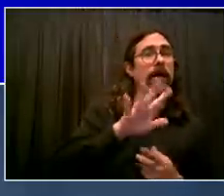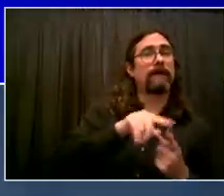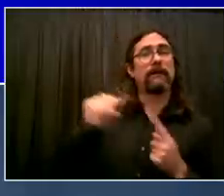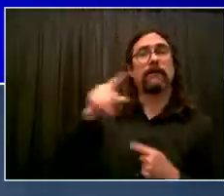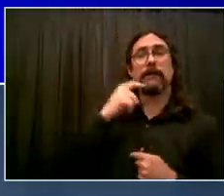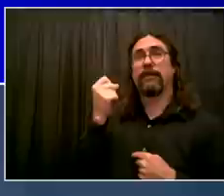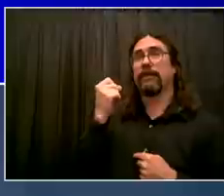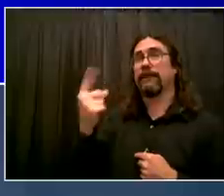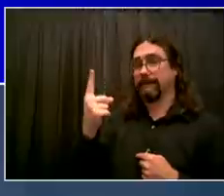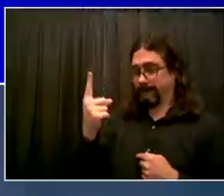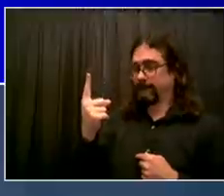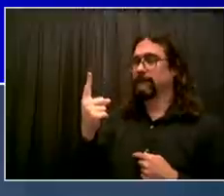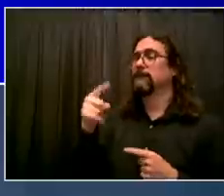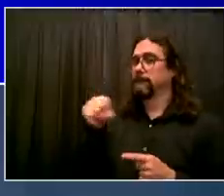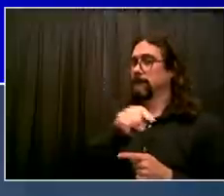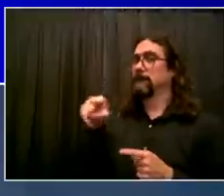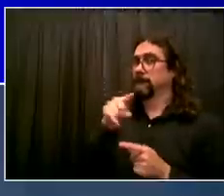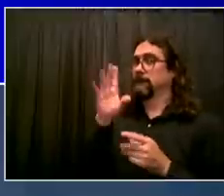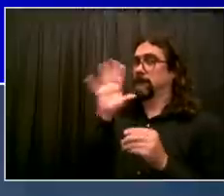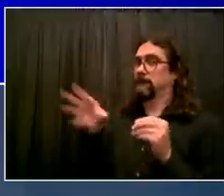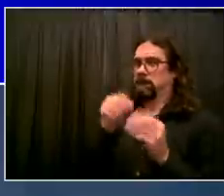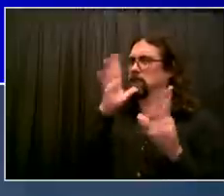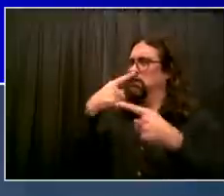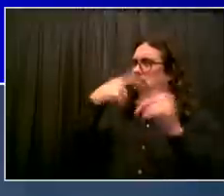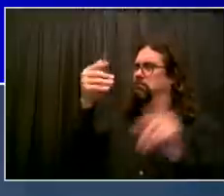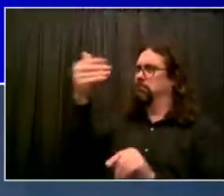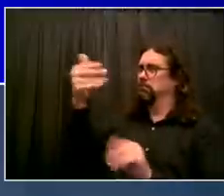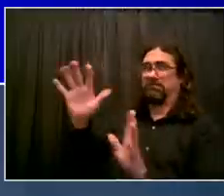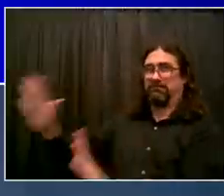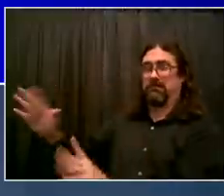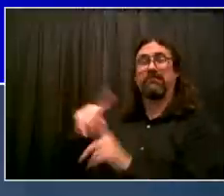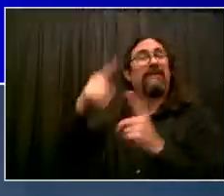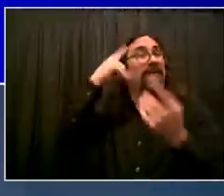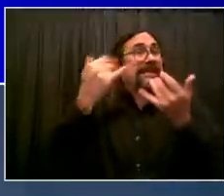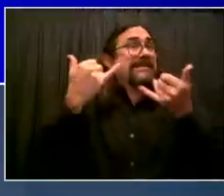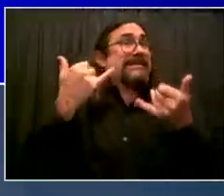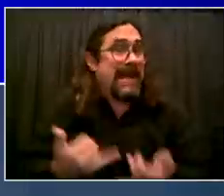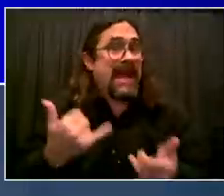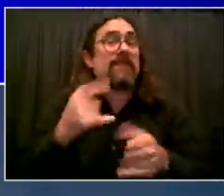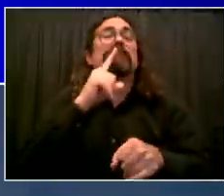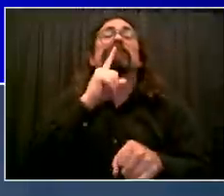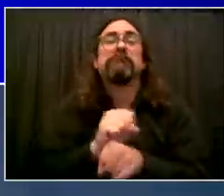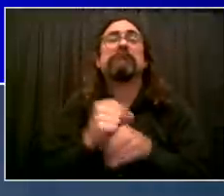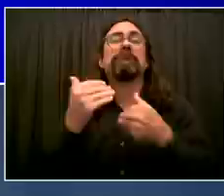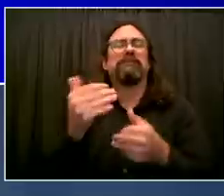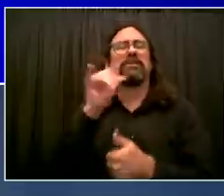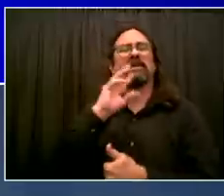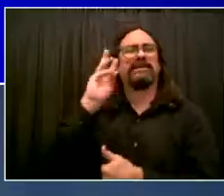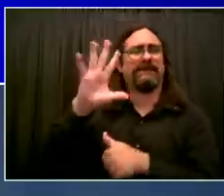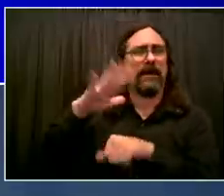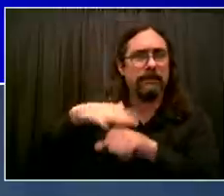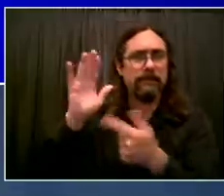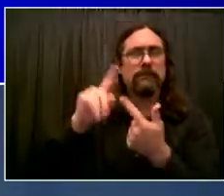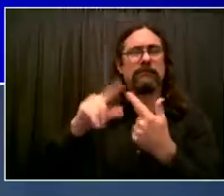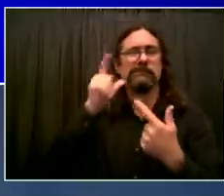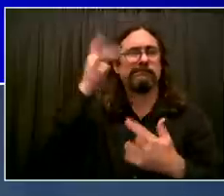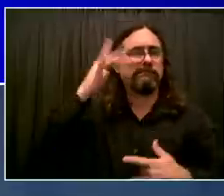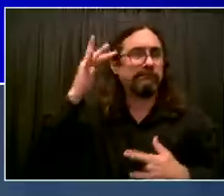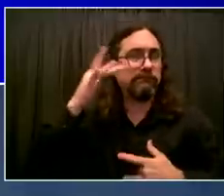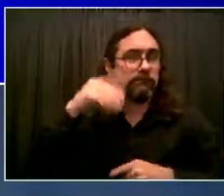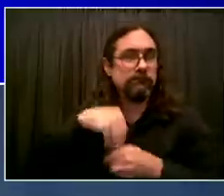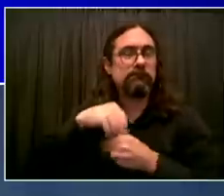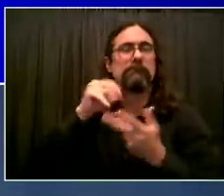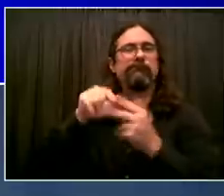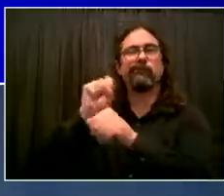high risk setting, you can get a booster. You're ready. You can get them right now. Go to vax4nyc.nyc.gov. Again,